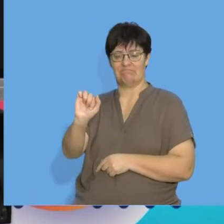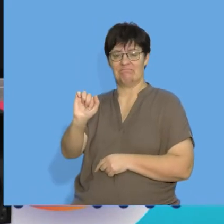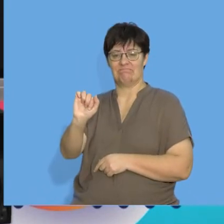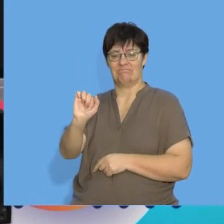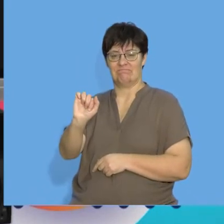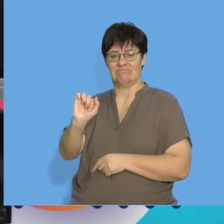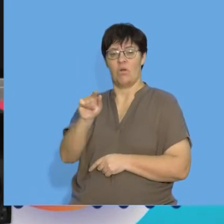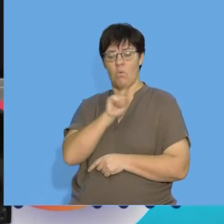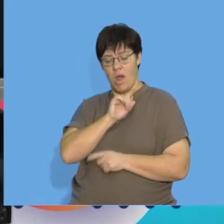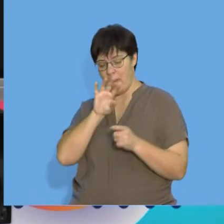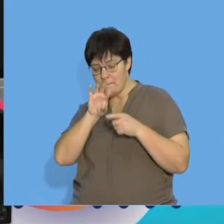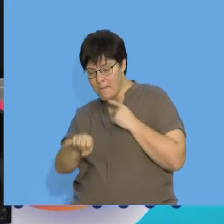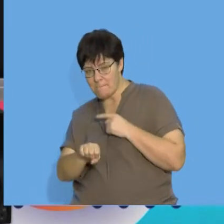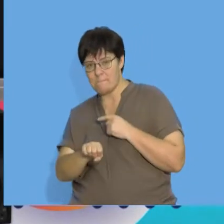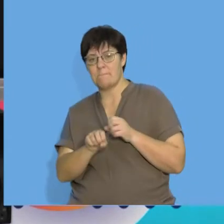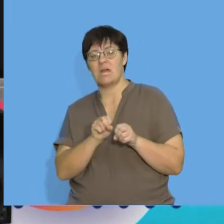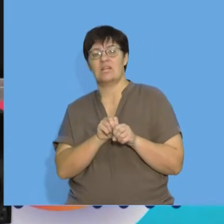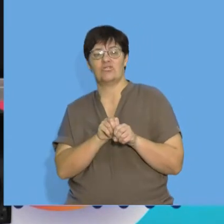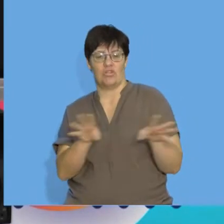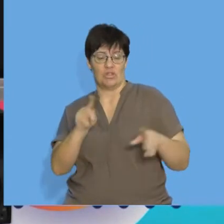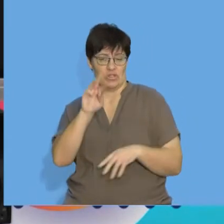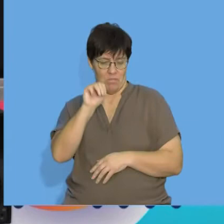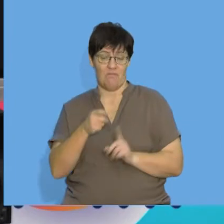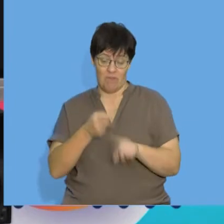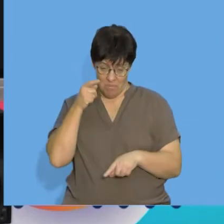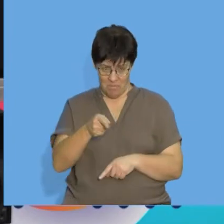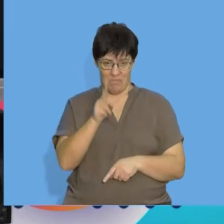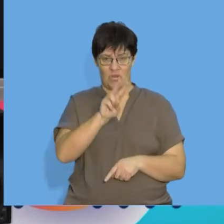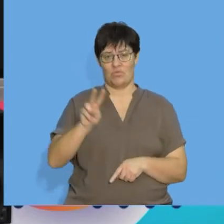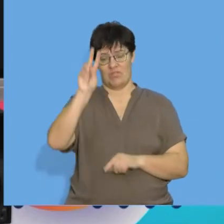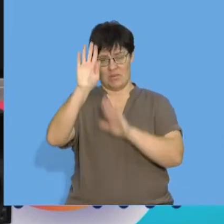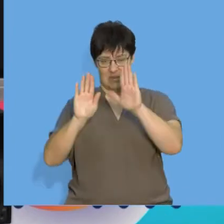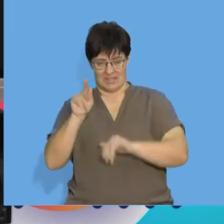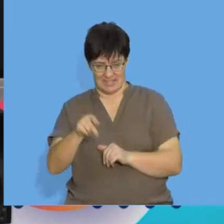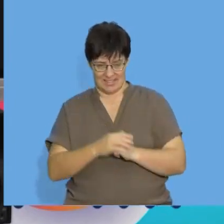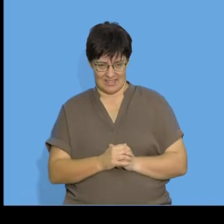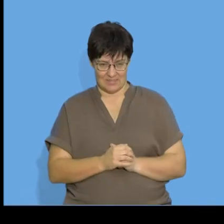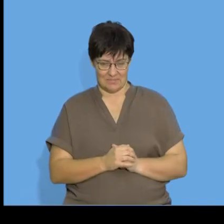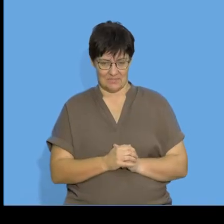to define the general term of a quadratic pattern. Let's look at the board together.